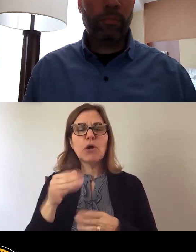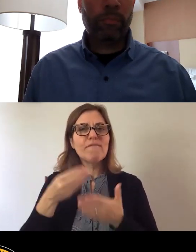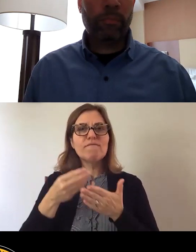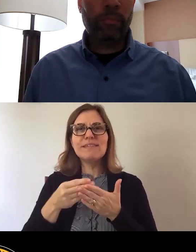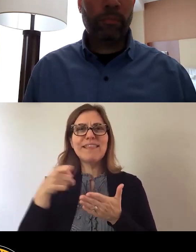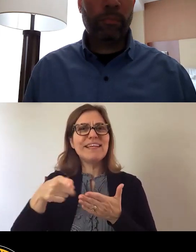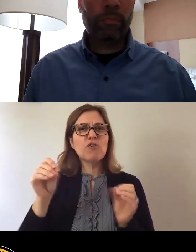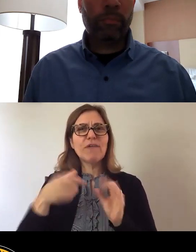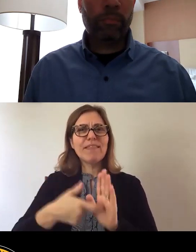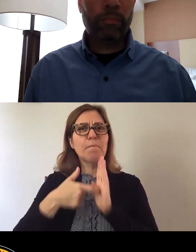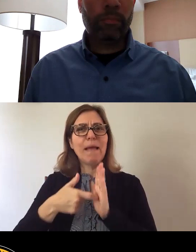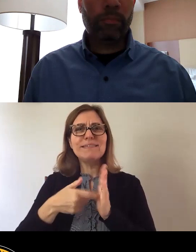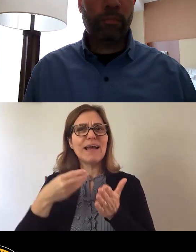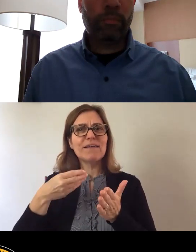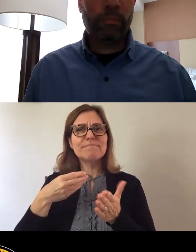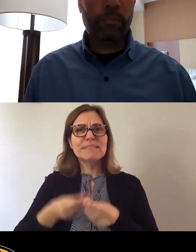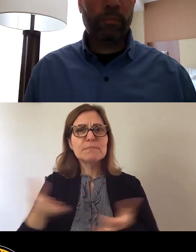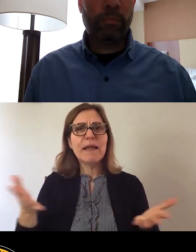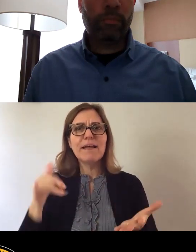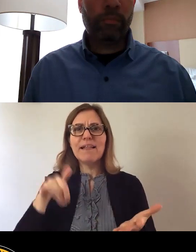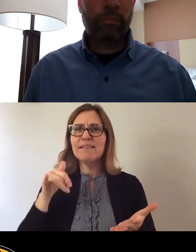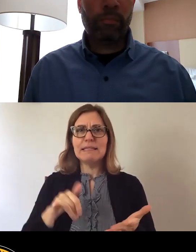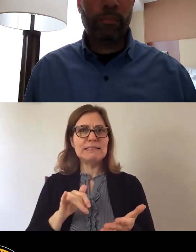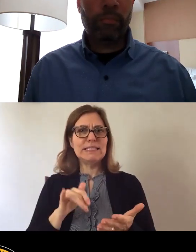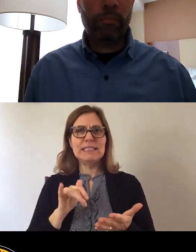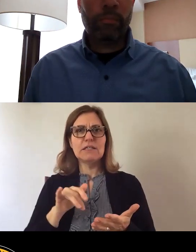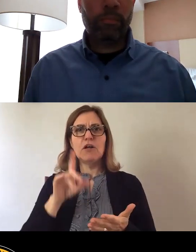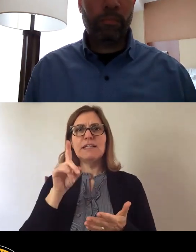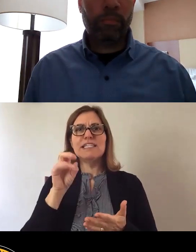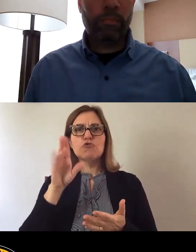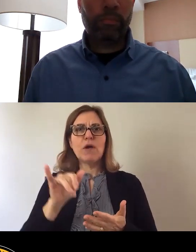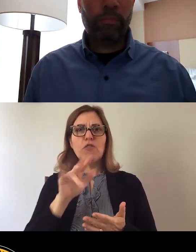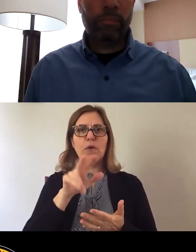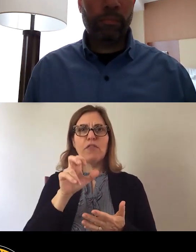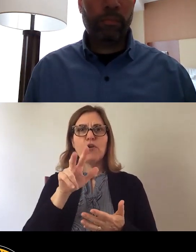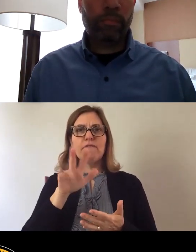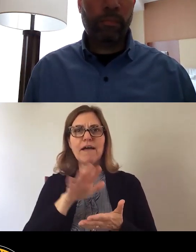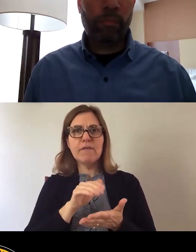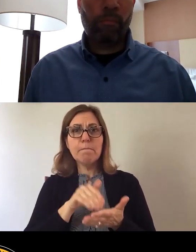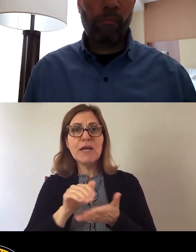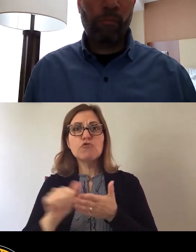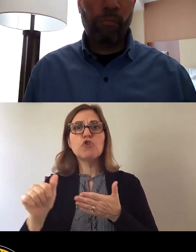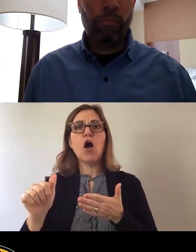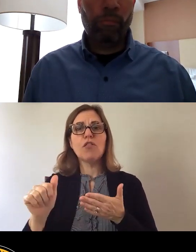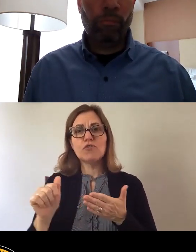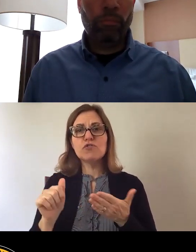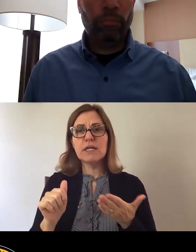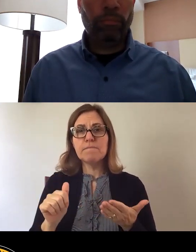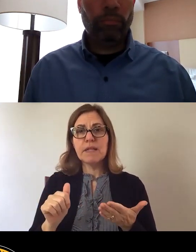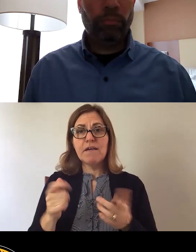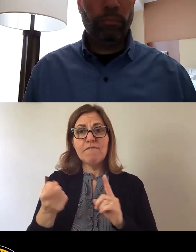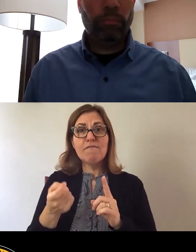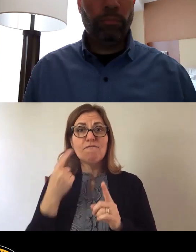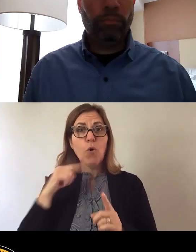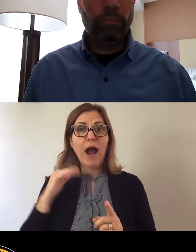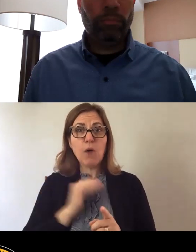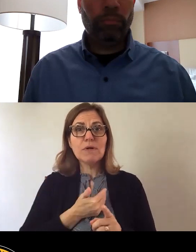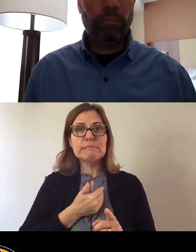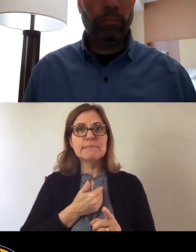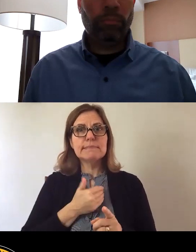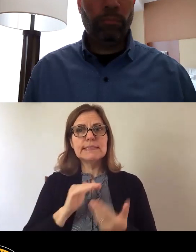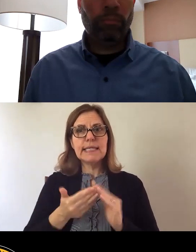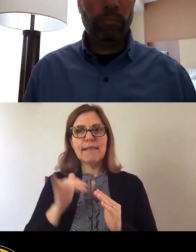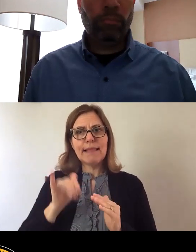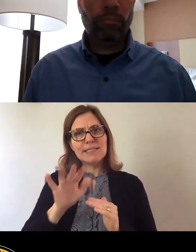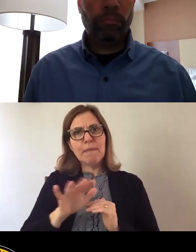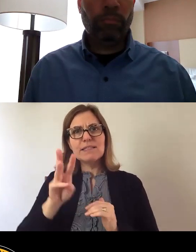spending. This is discretionary $335 million coming to our city, which is nearly 60% of our city's annual budget.